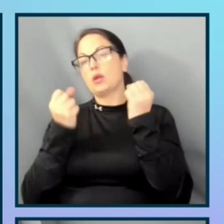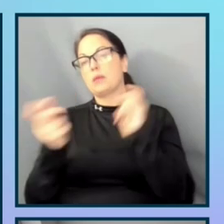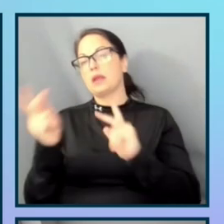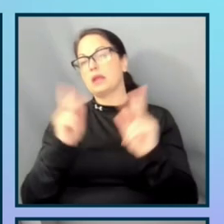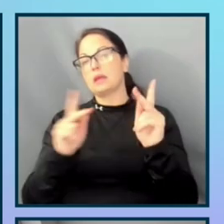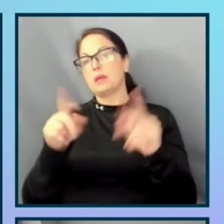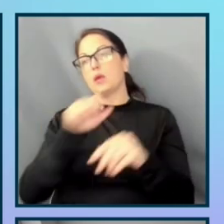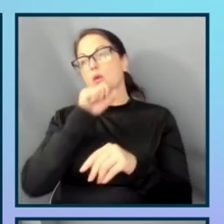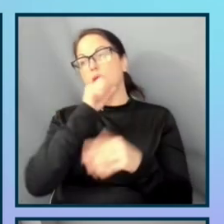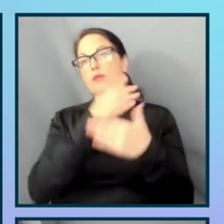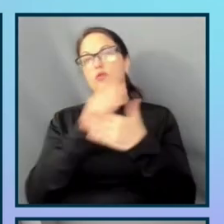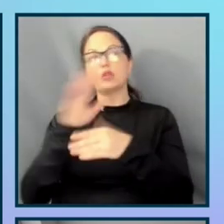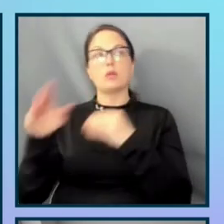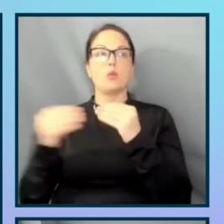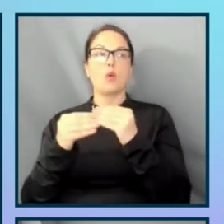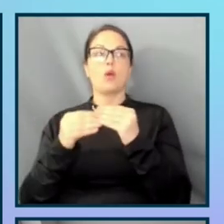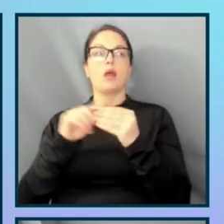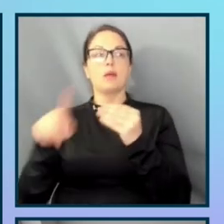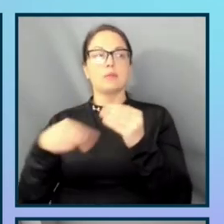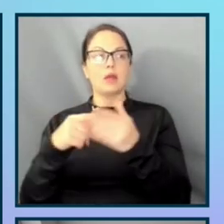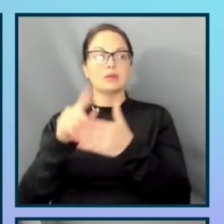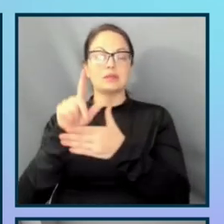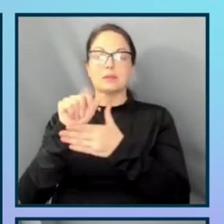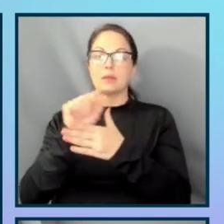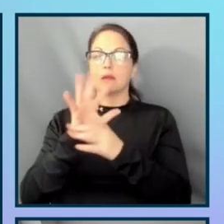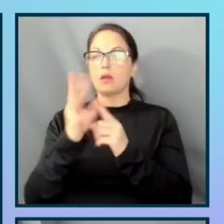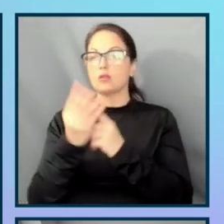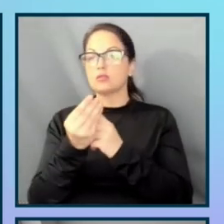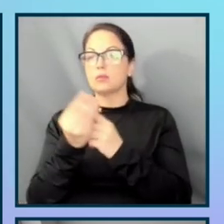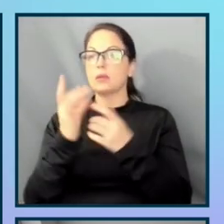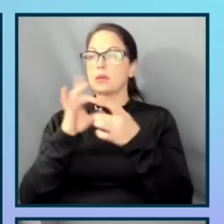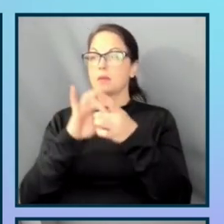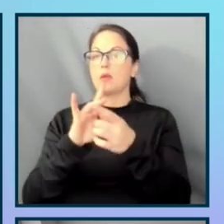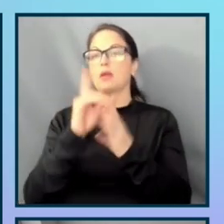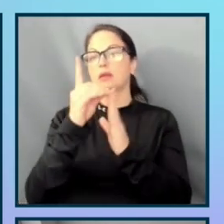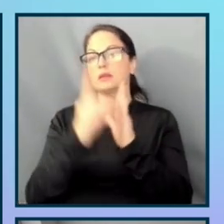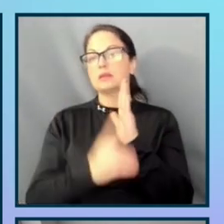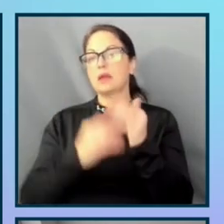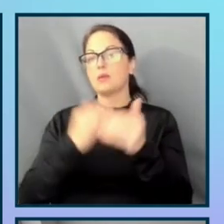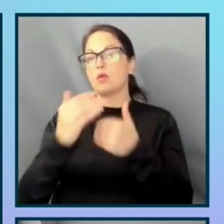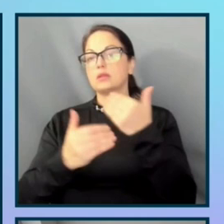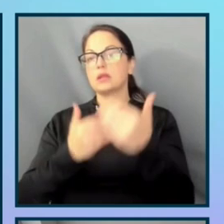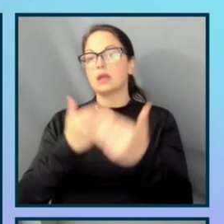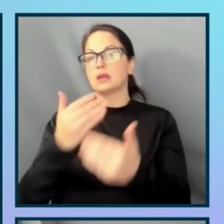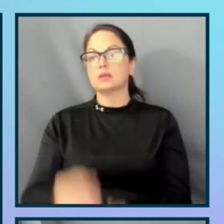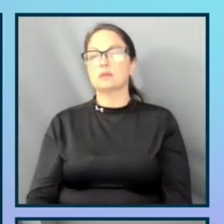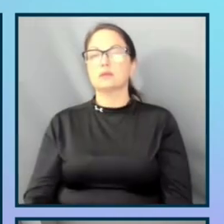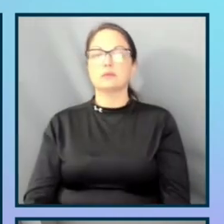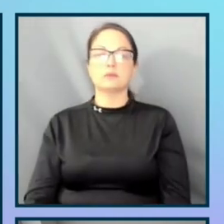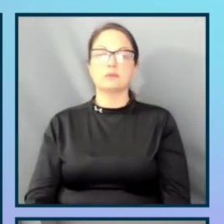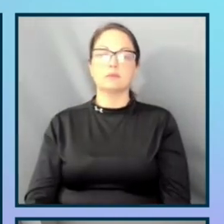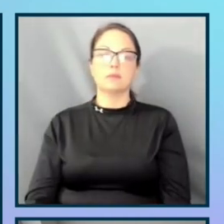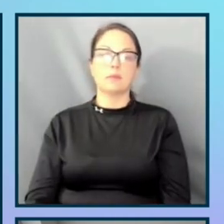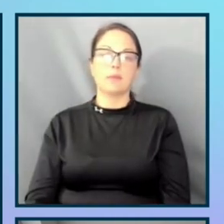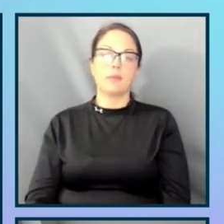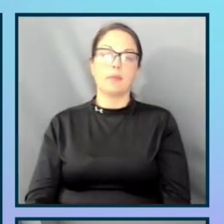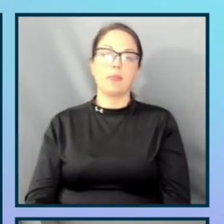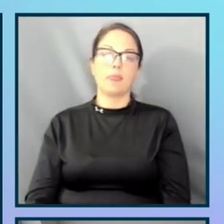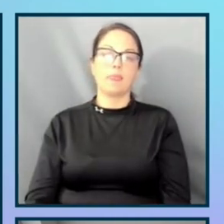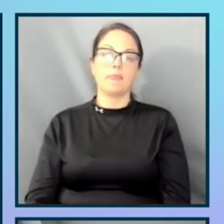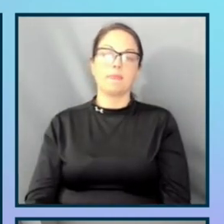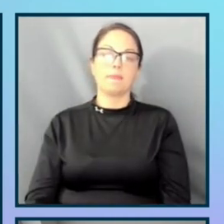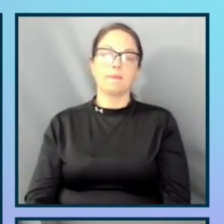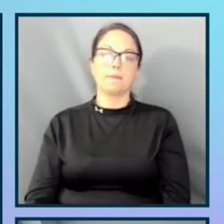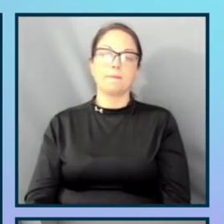more about disability culture and be part of the design process. Top-down, what I mean by top-down is you can